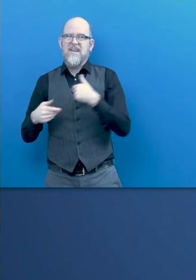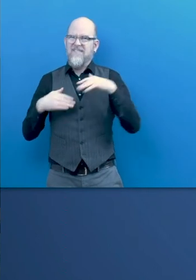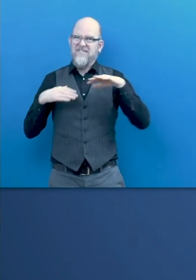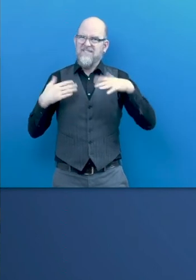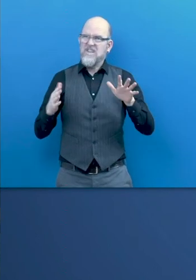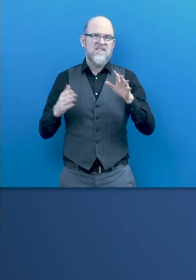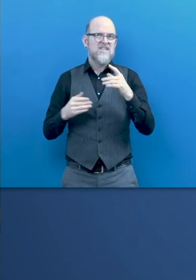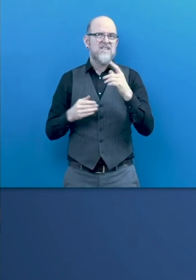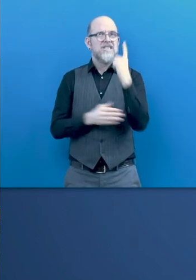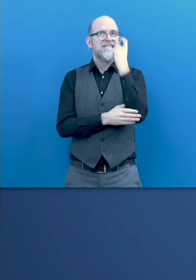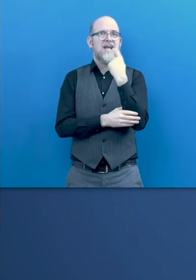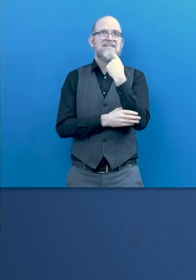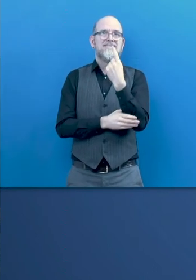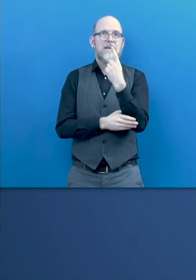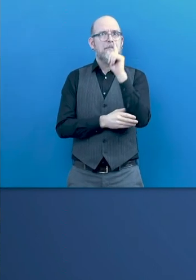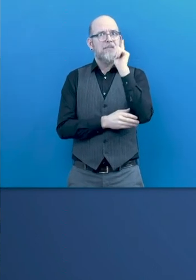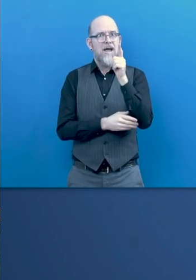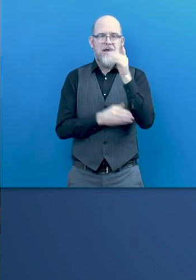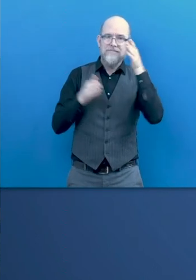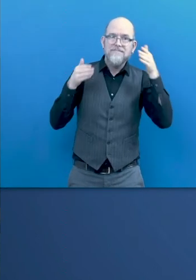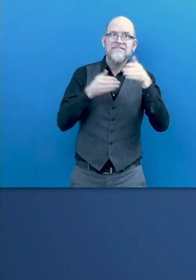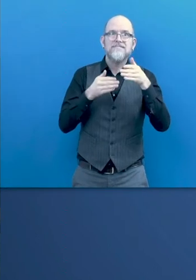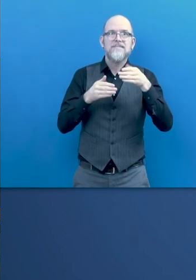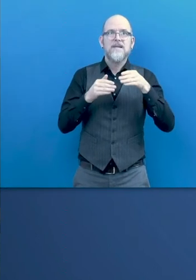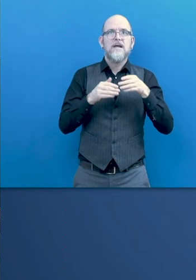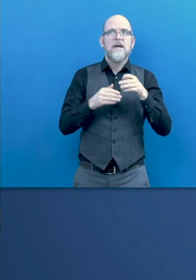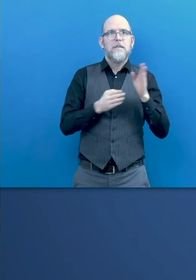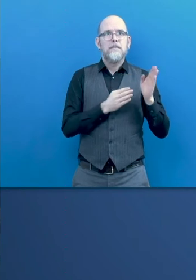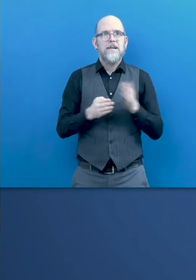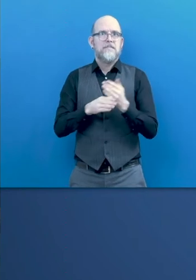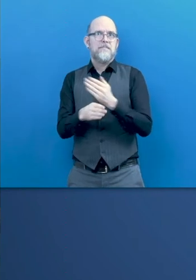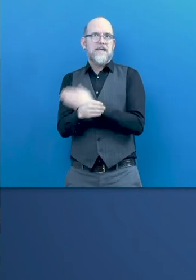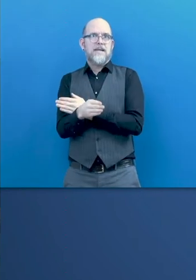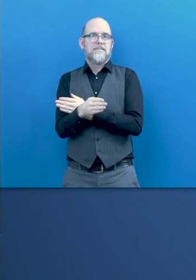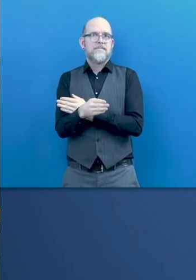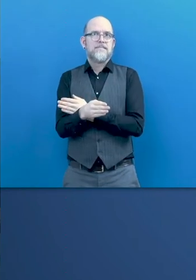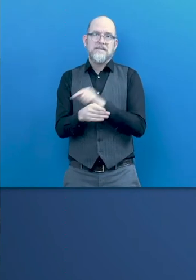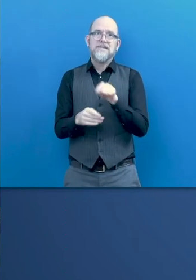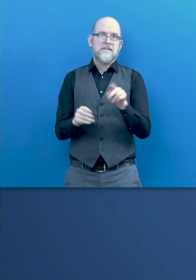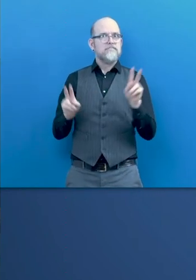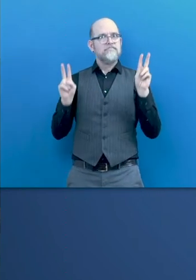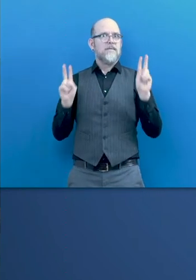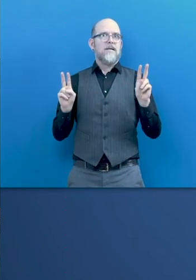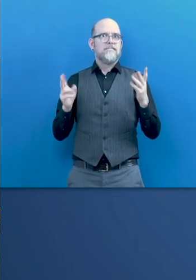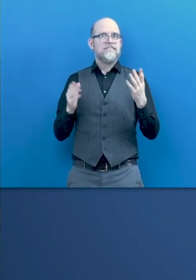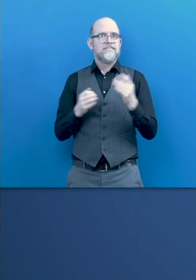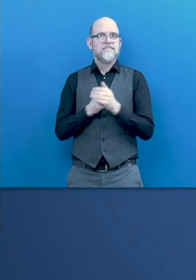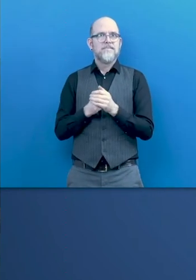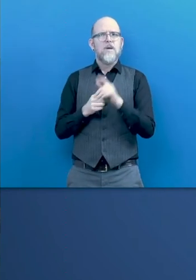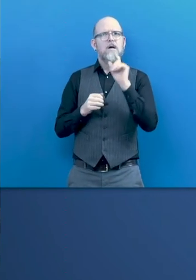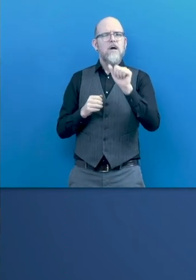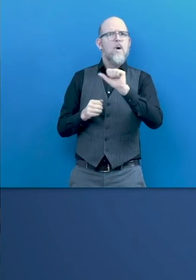greater cost. That's another true, but then there are other ways, other,